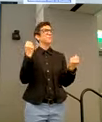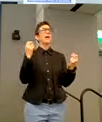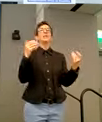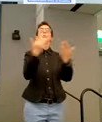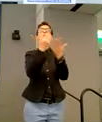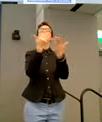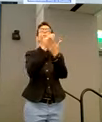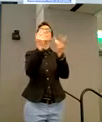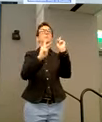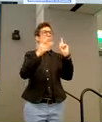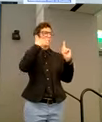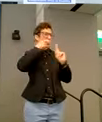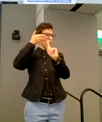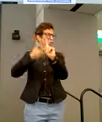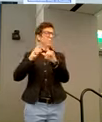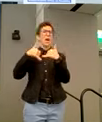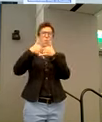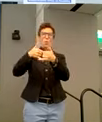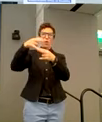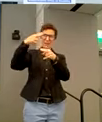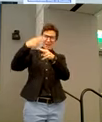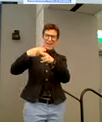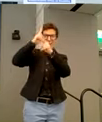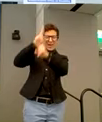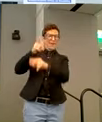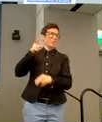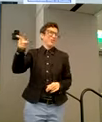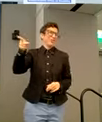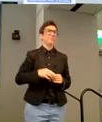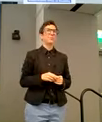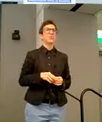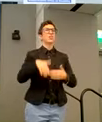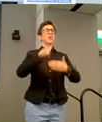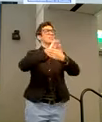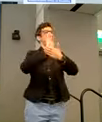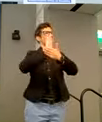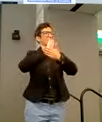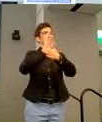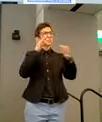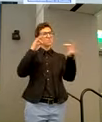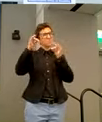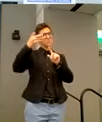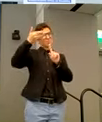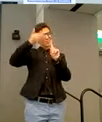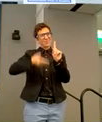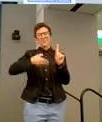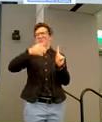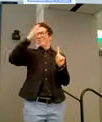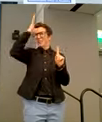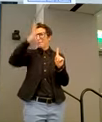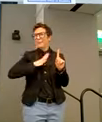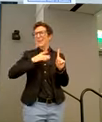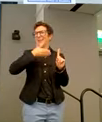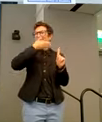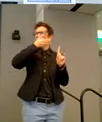know who he is. And this award was named after him. So the video explains the man explains the person.